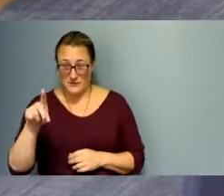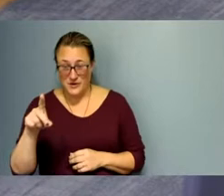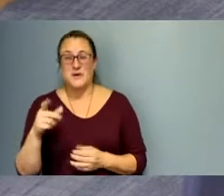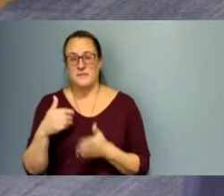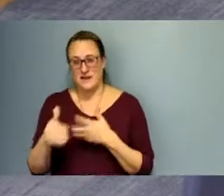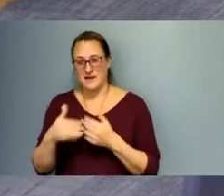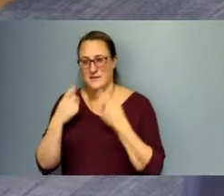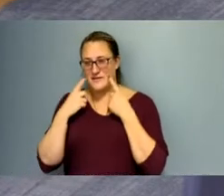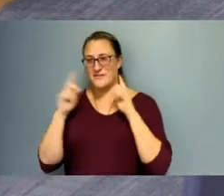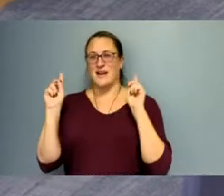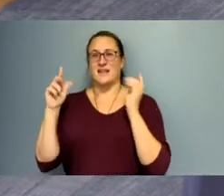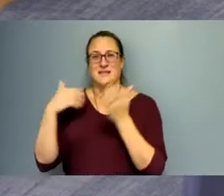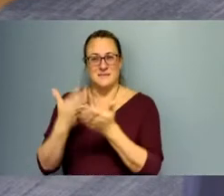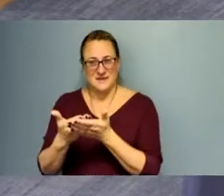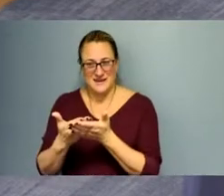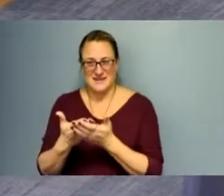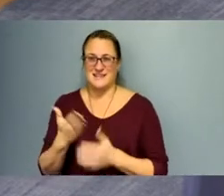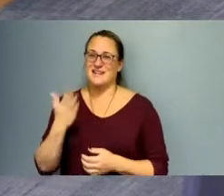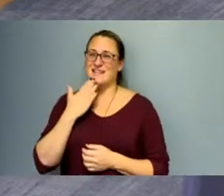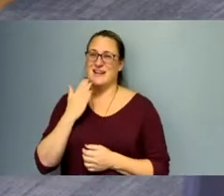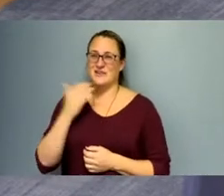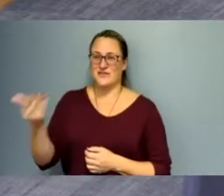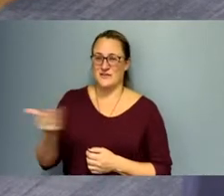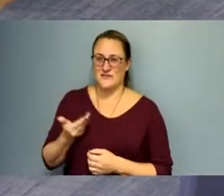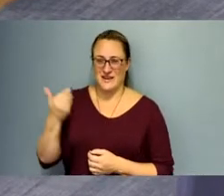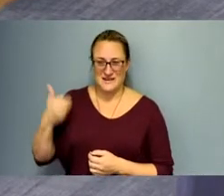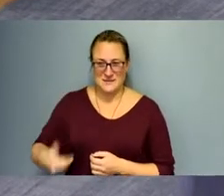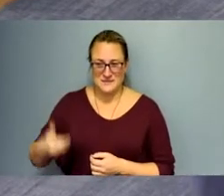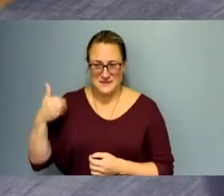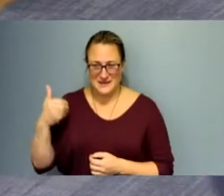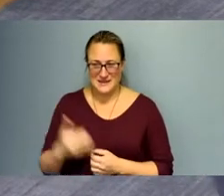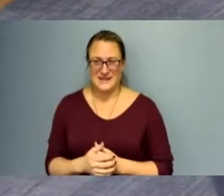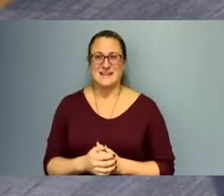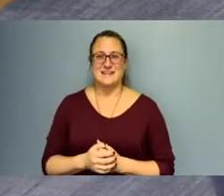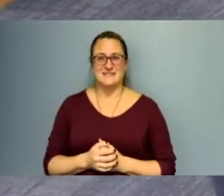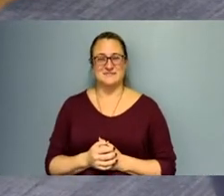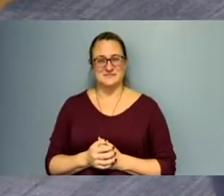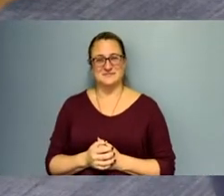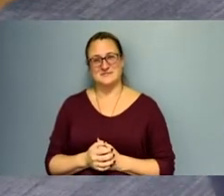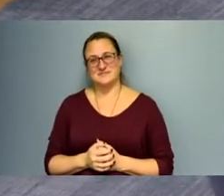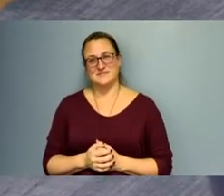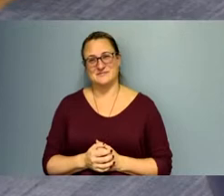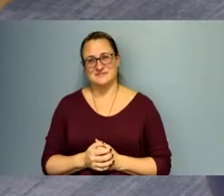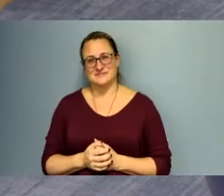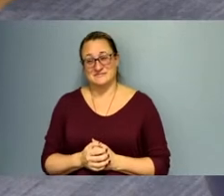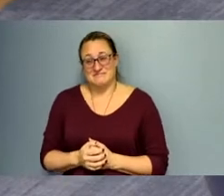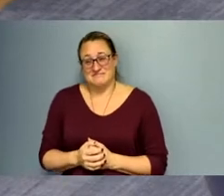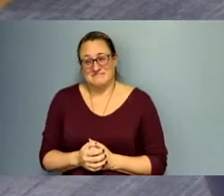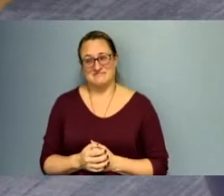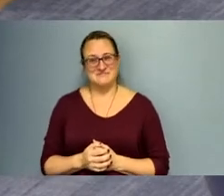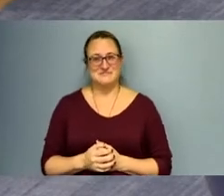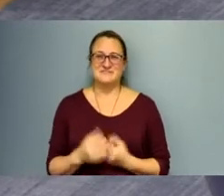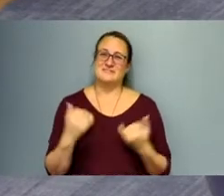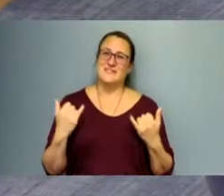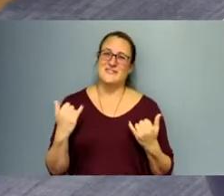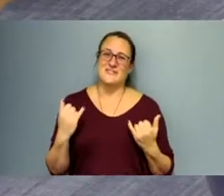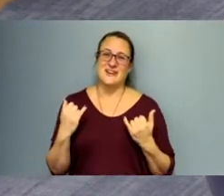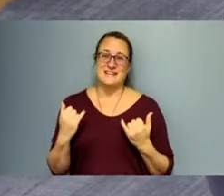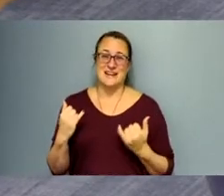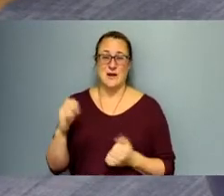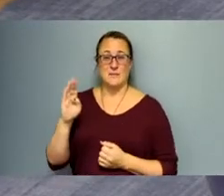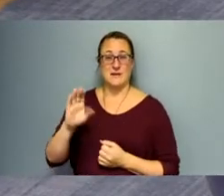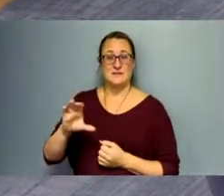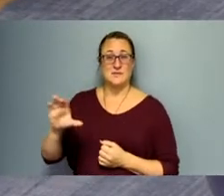for inviting me now, Mr. Chairman Harvey, and to the commissioners. It's truly an exciting time for Bucks County